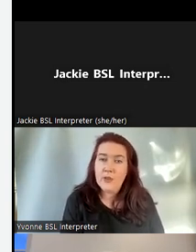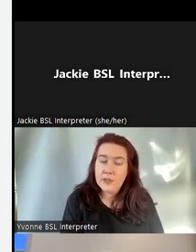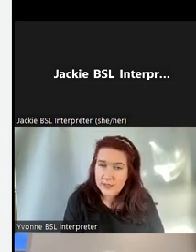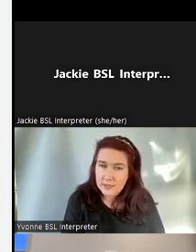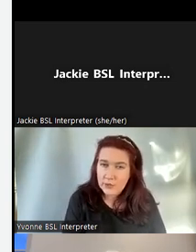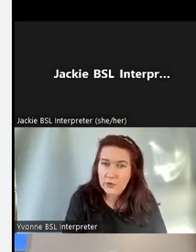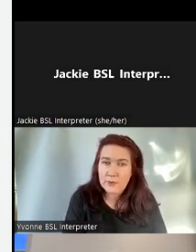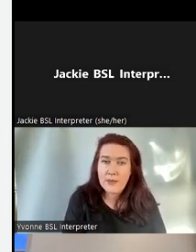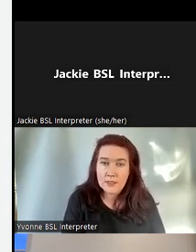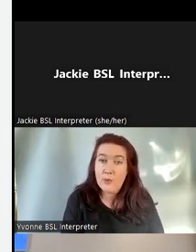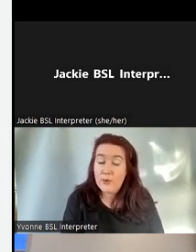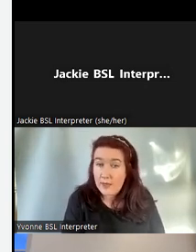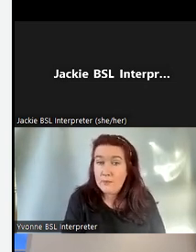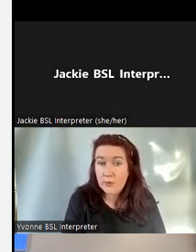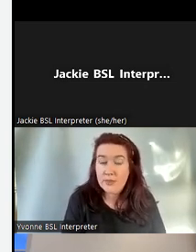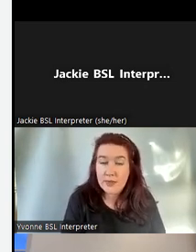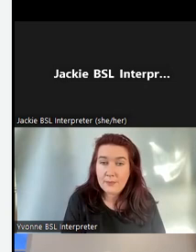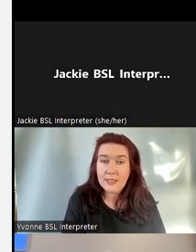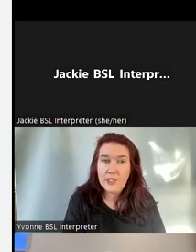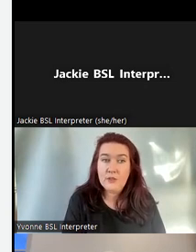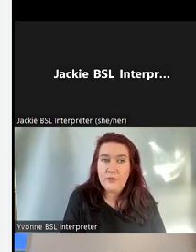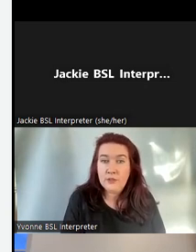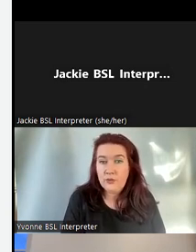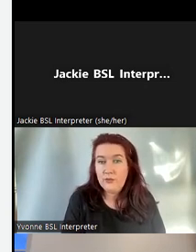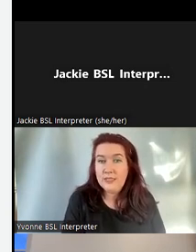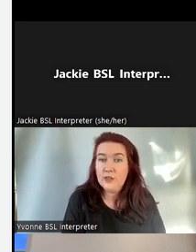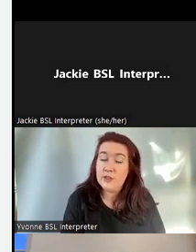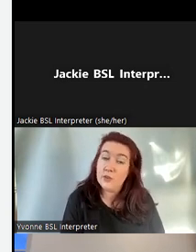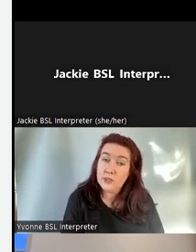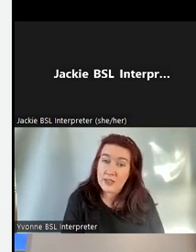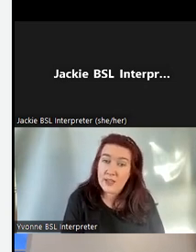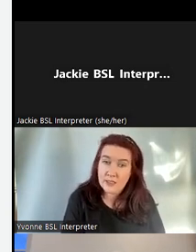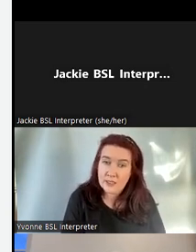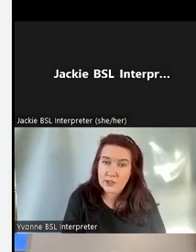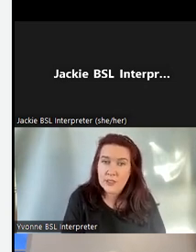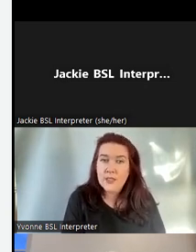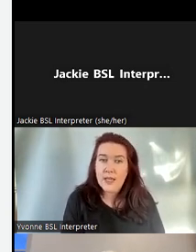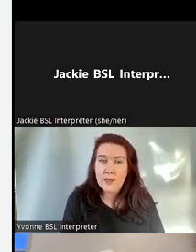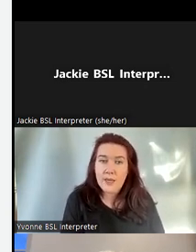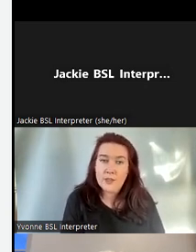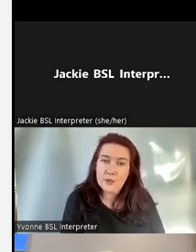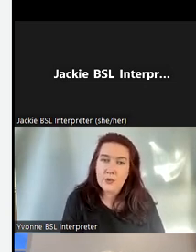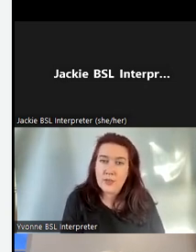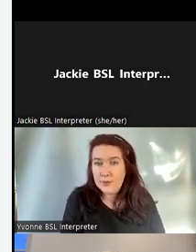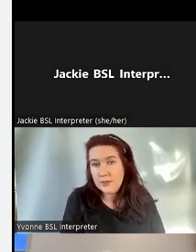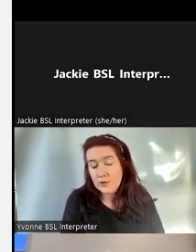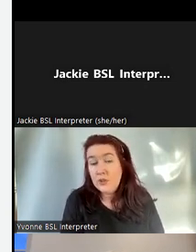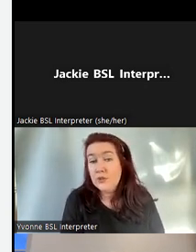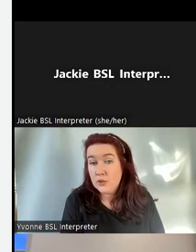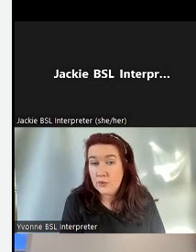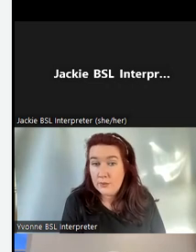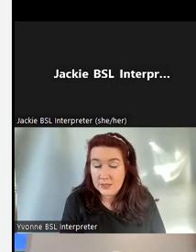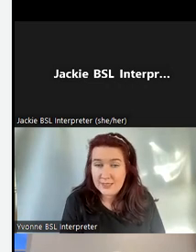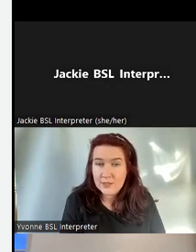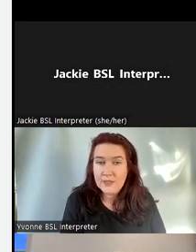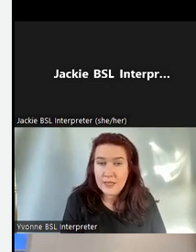to be on their steering group and support them with their application to research their own Deaf heritage and so that was two